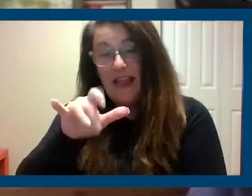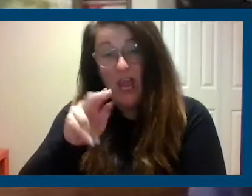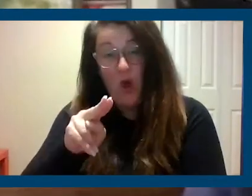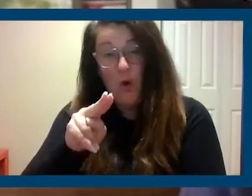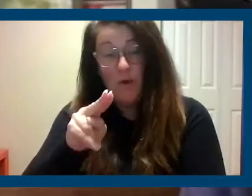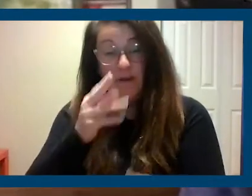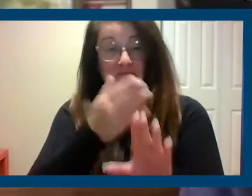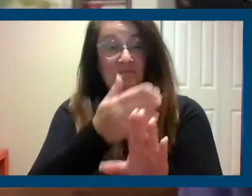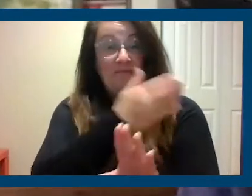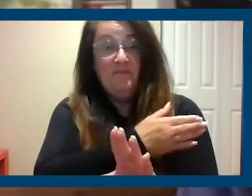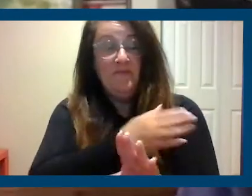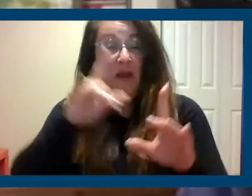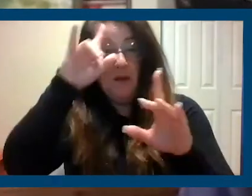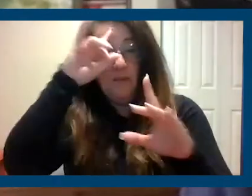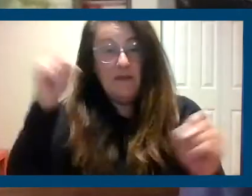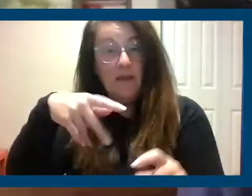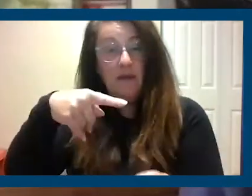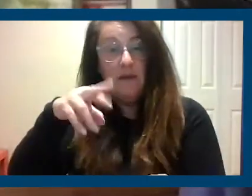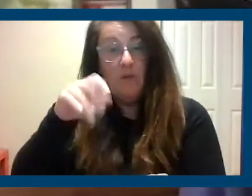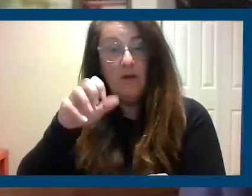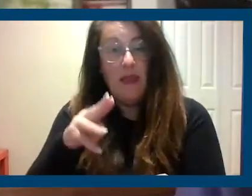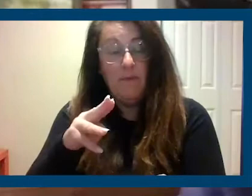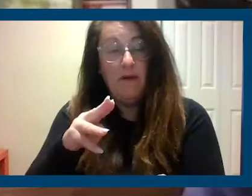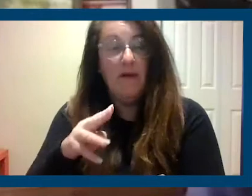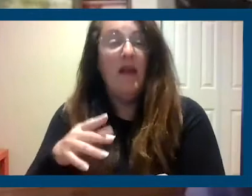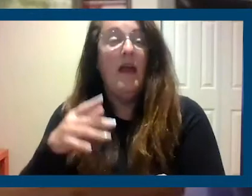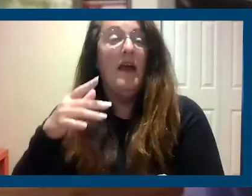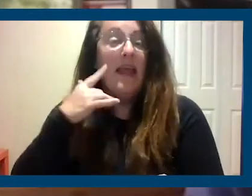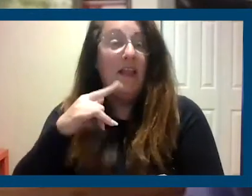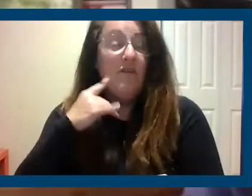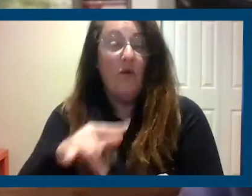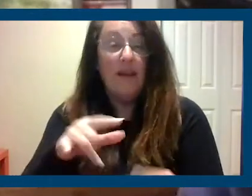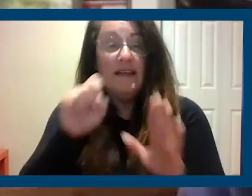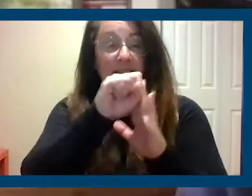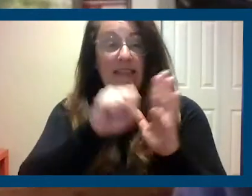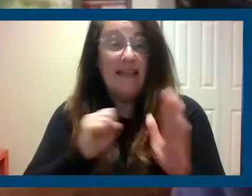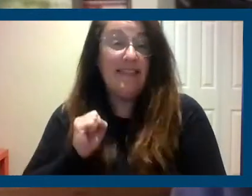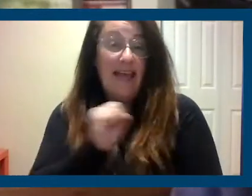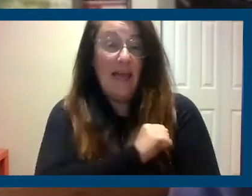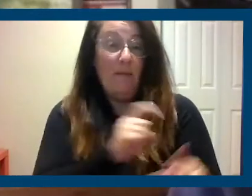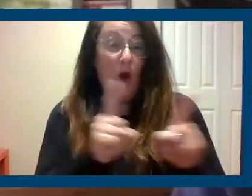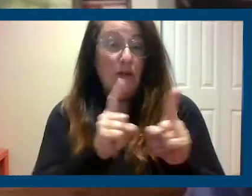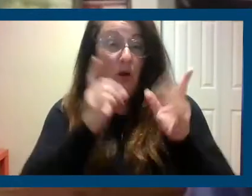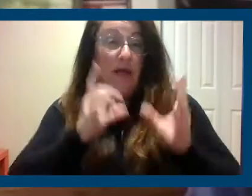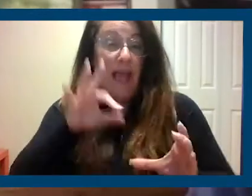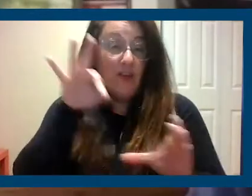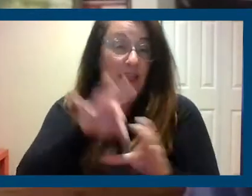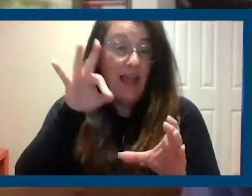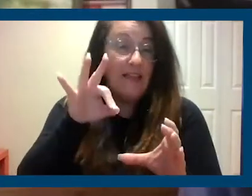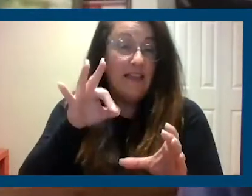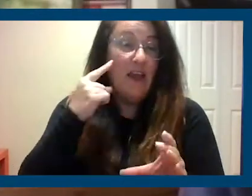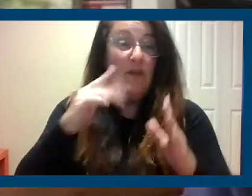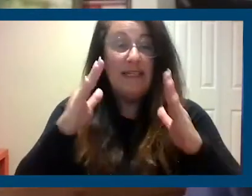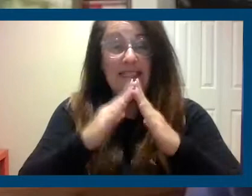President Pro Tem of the California State Senate, but also a council member-elect in the city of Los Angeles.